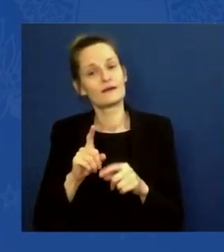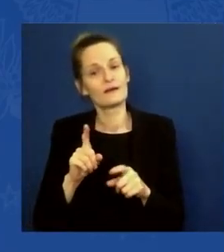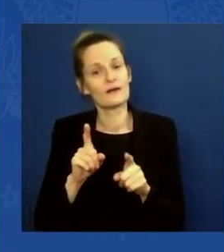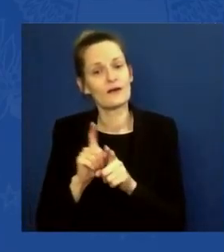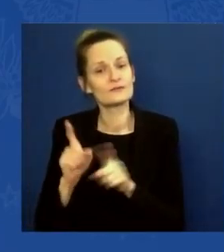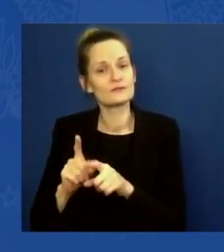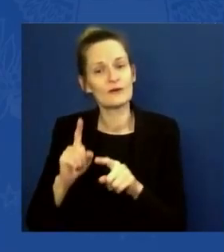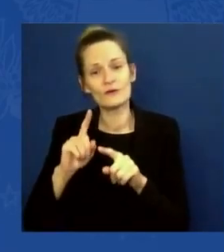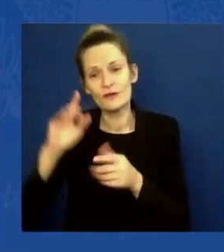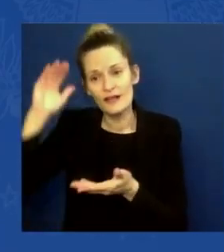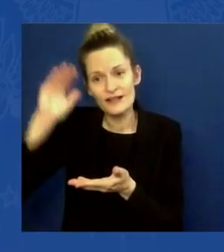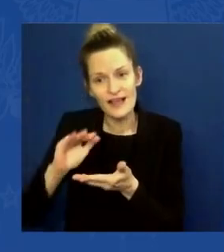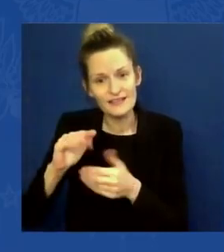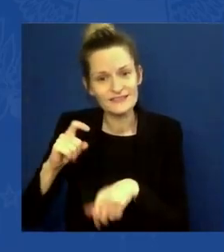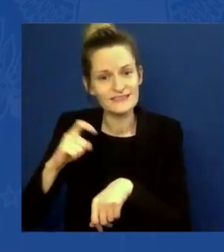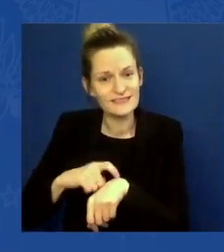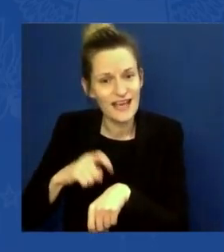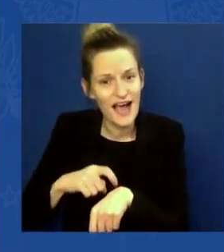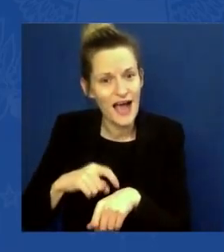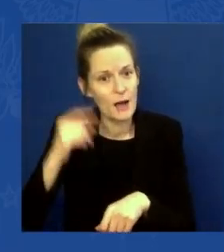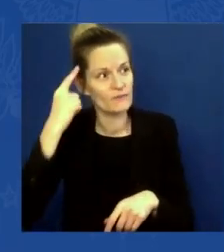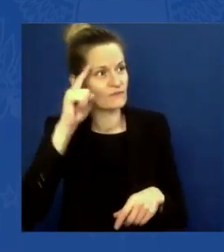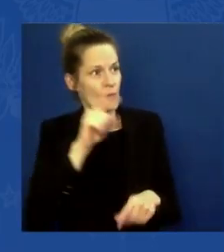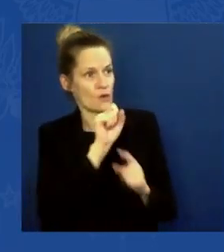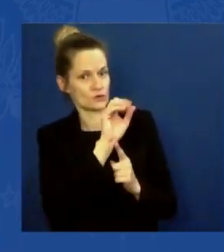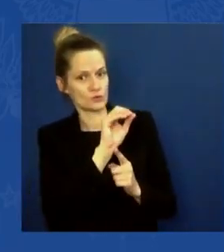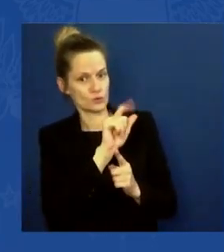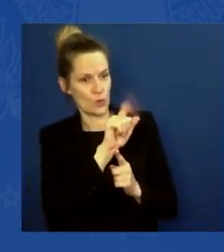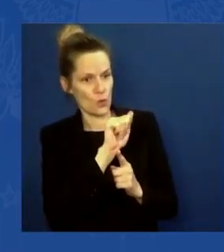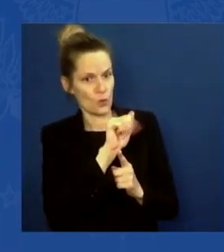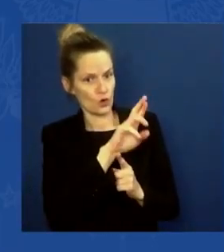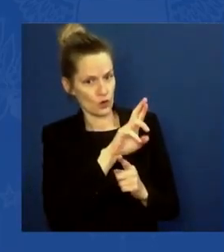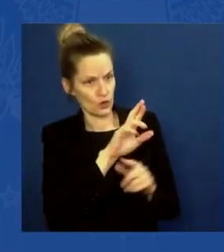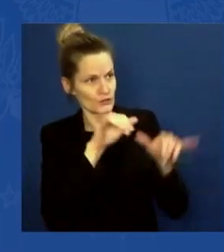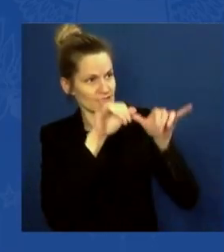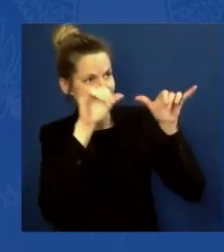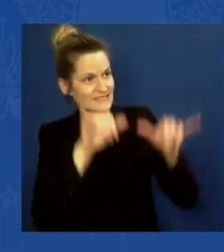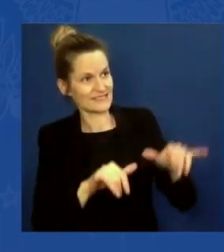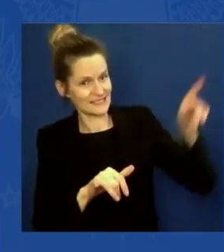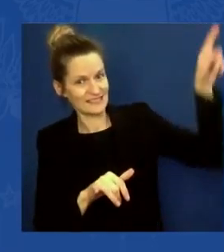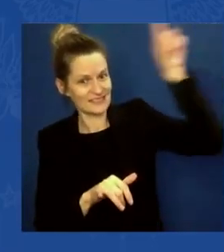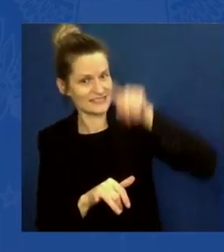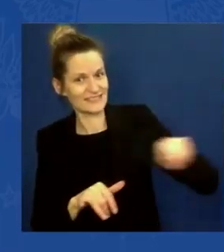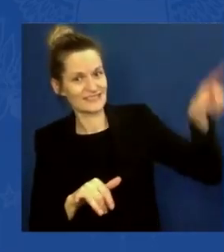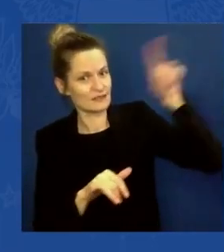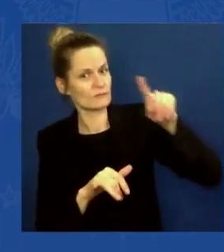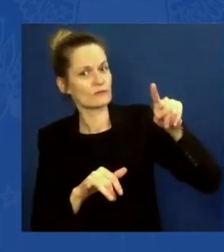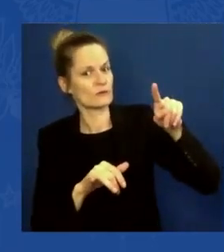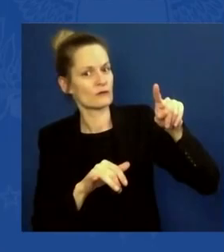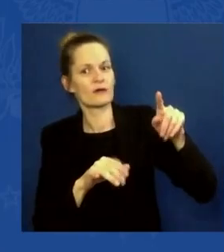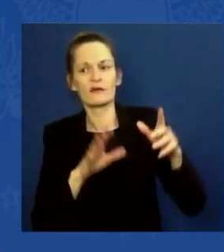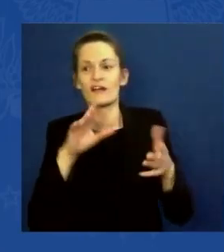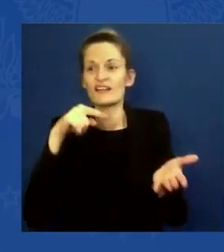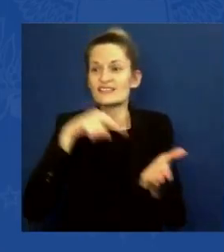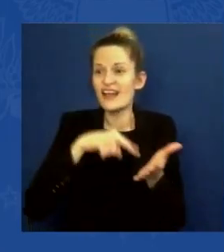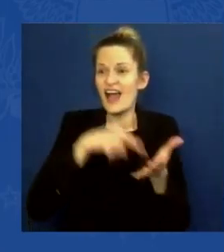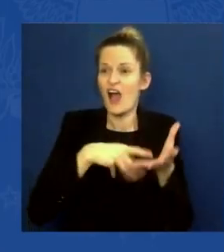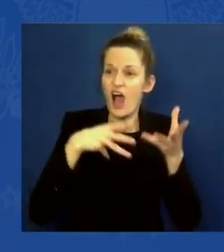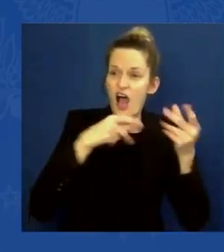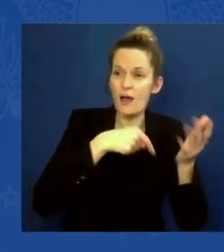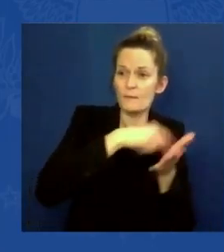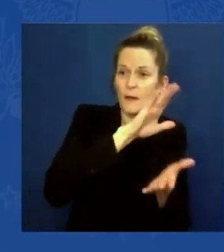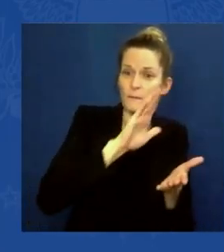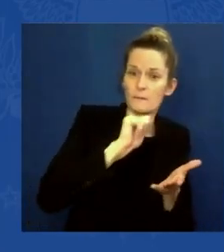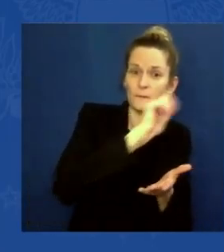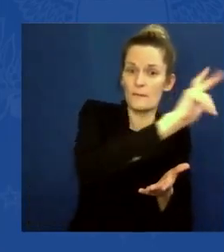solar systems to pay for themselves in around eight years instead of eight in less than five years. Save consumers $1,250